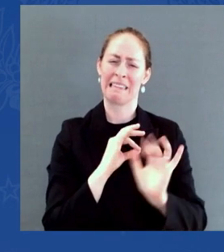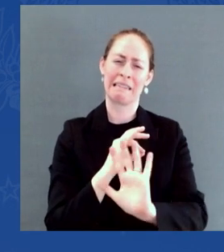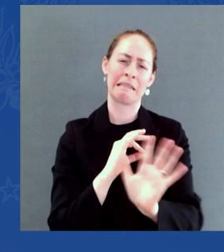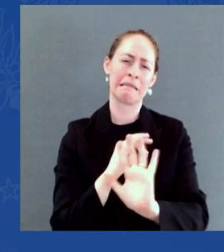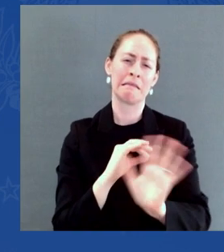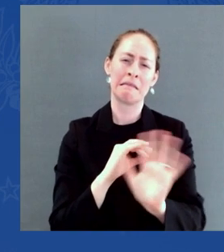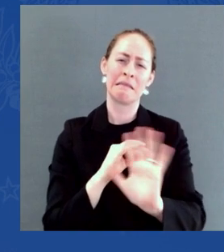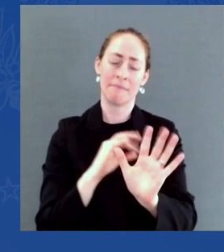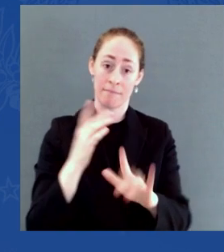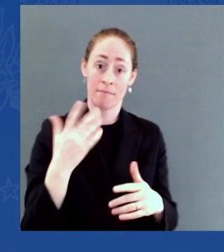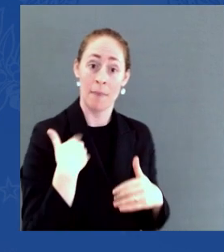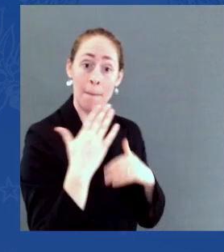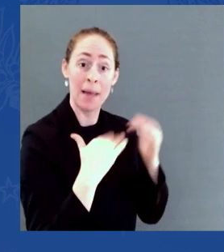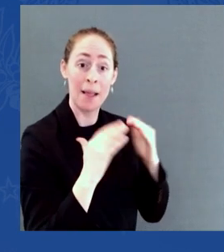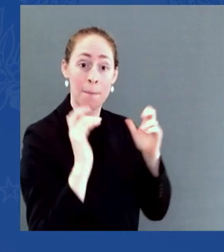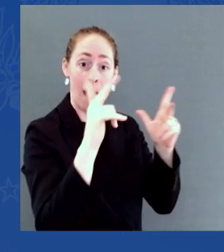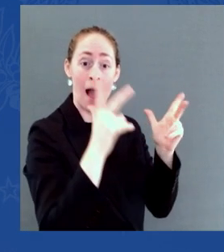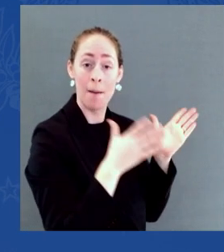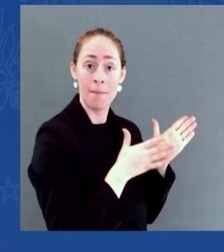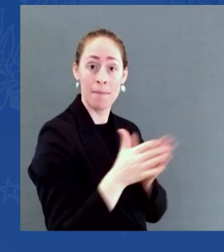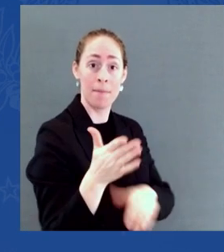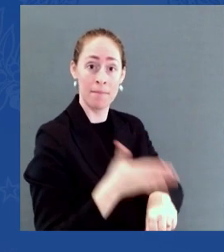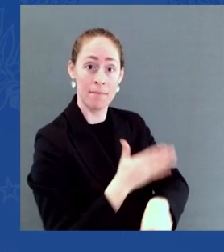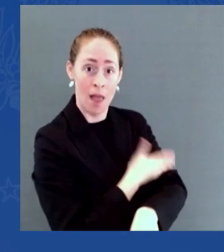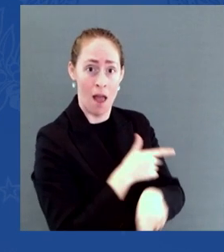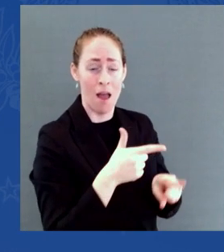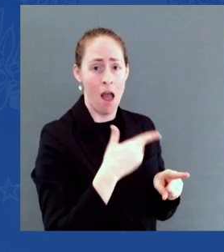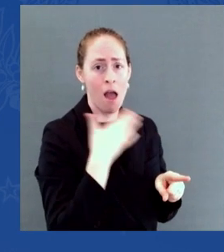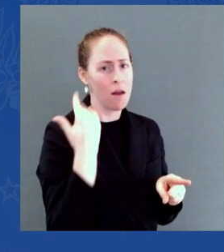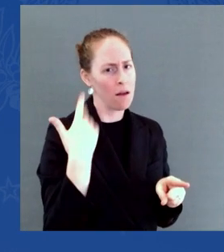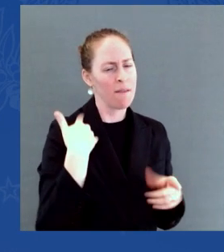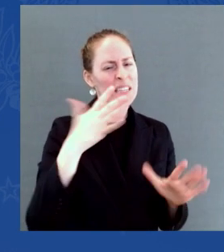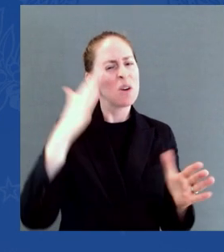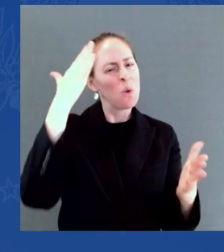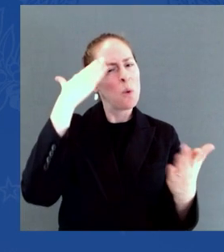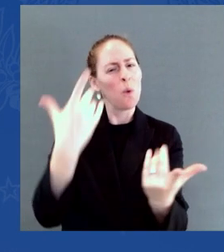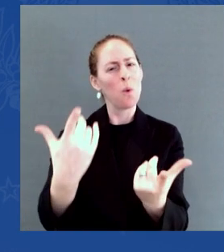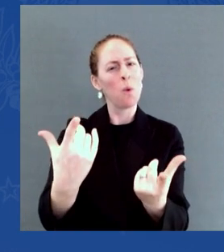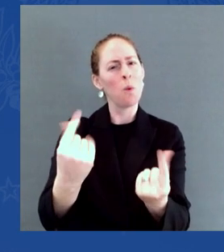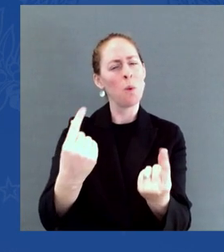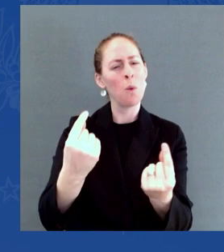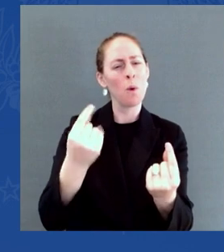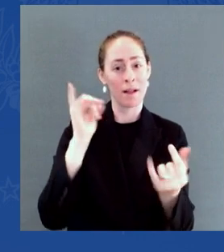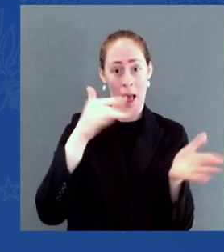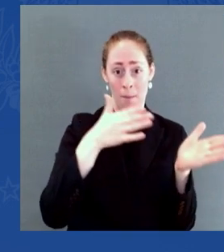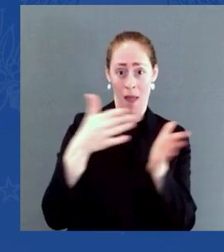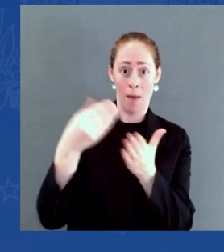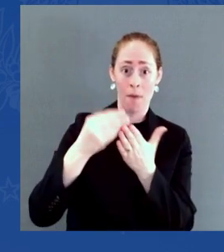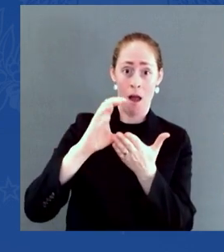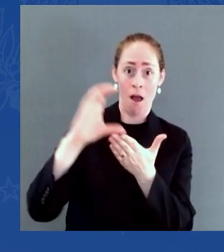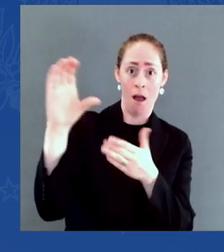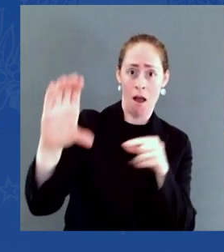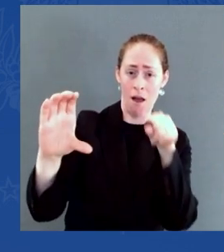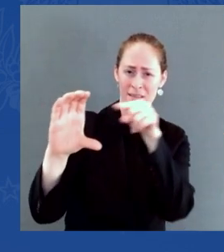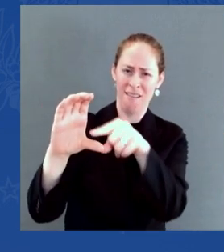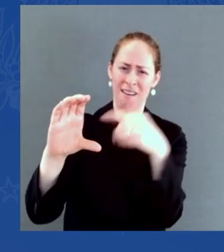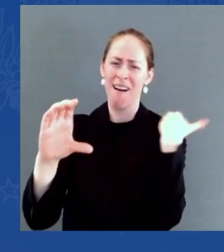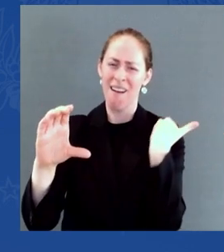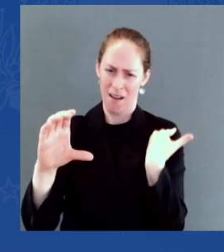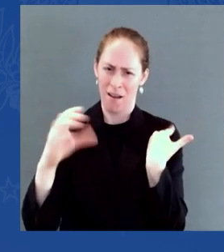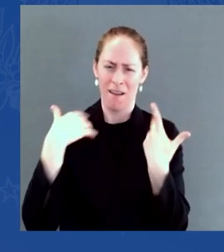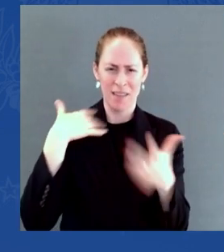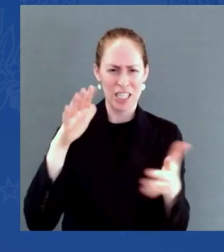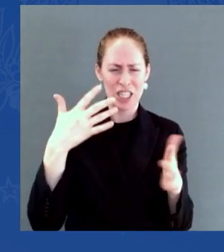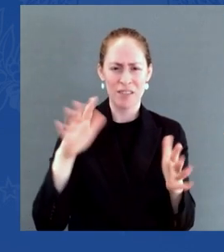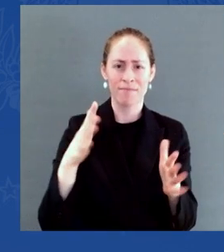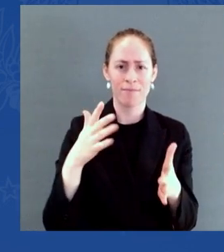but will generate more than $100 billion in deficit reduction. It fully covers the cost of its investments